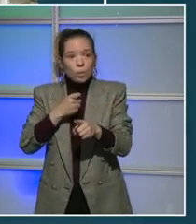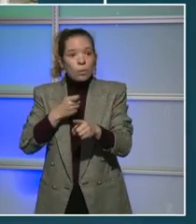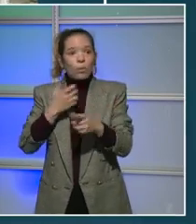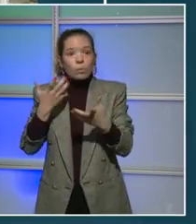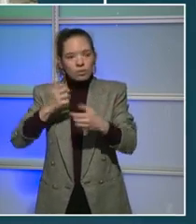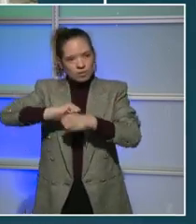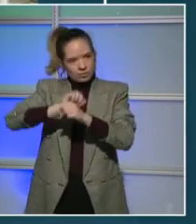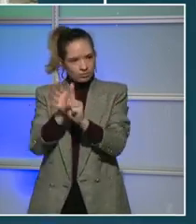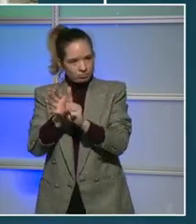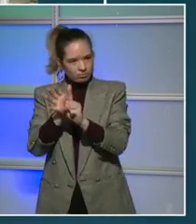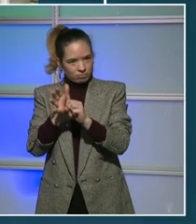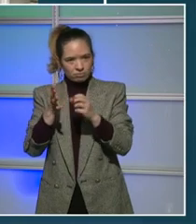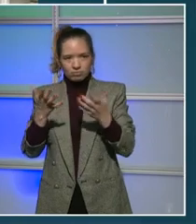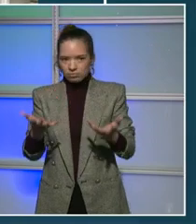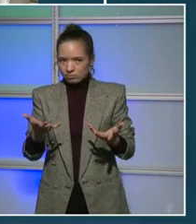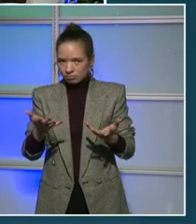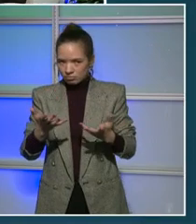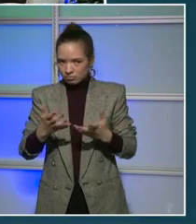pandemic?